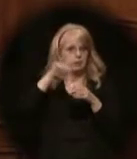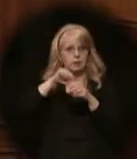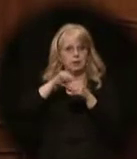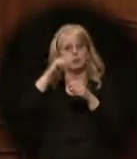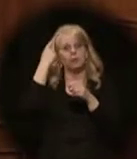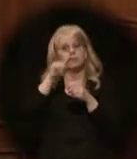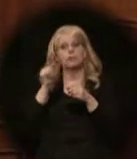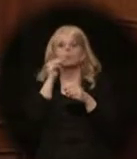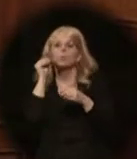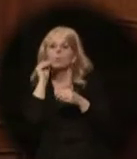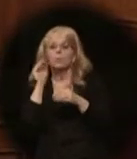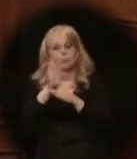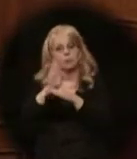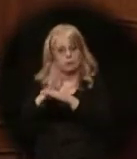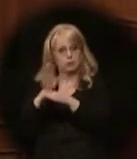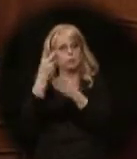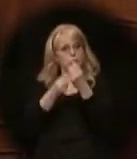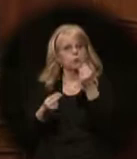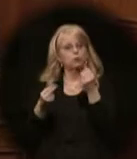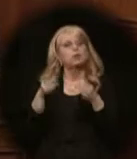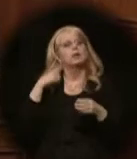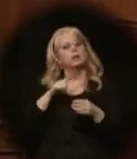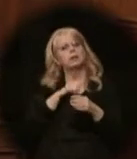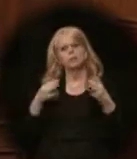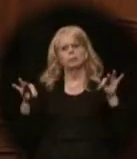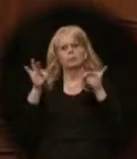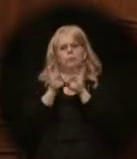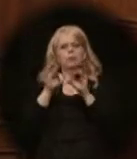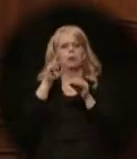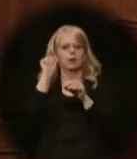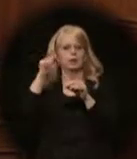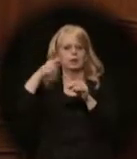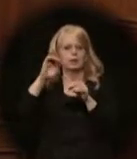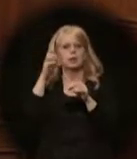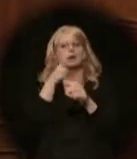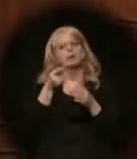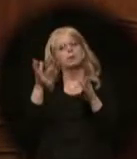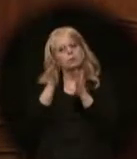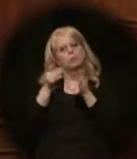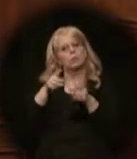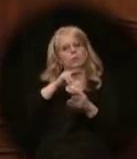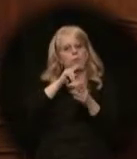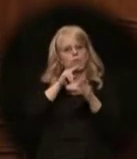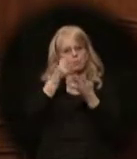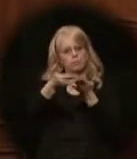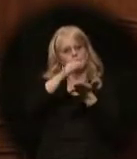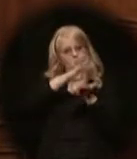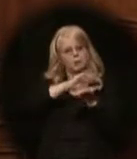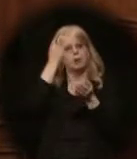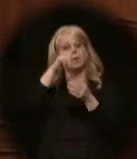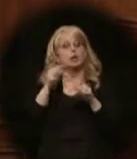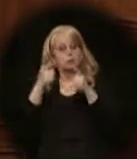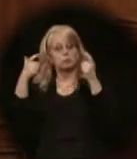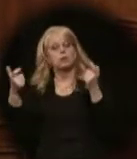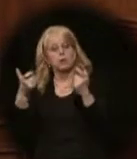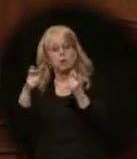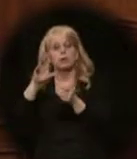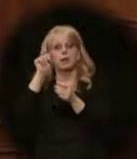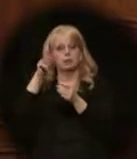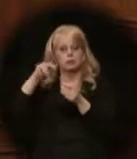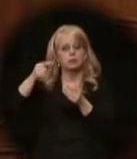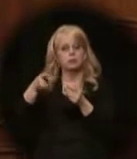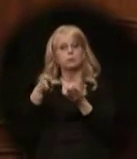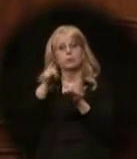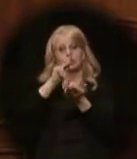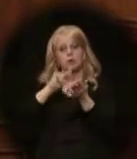businesses. The legislation is important to both AGDC's smaller-volume gas line project and the larger Alaska LNG project.